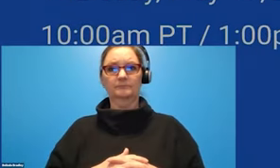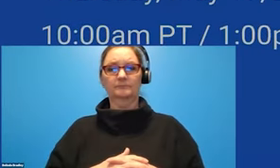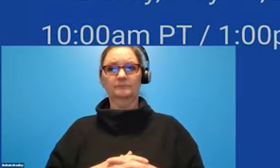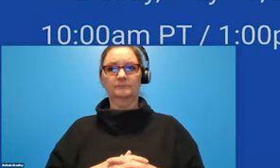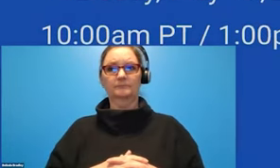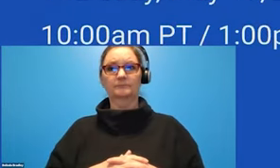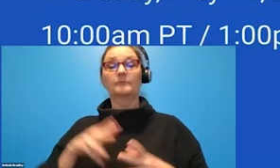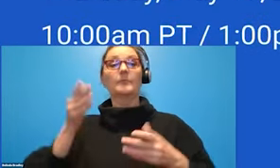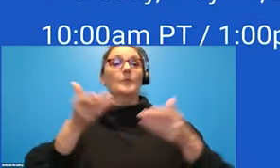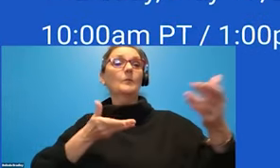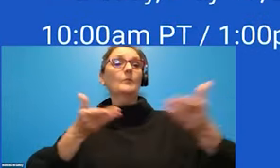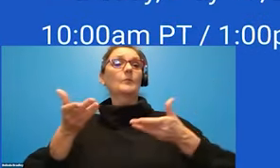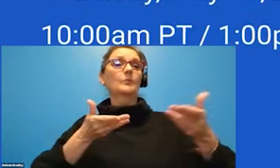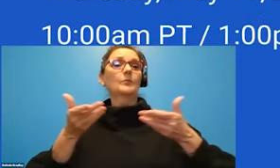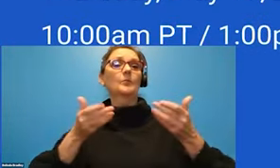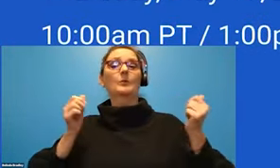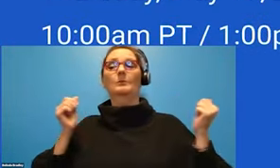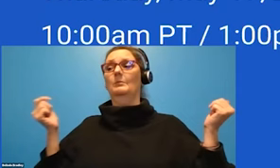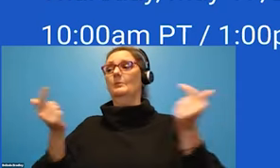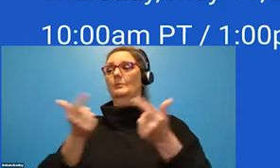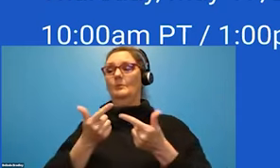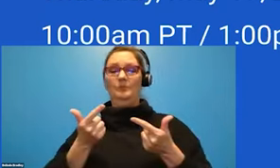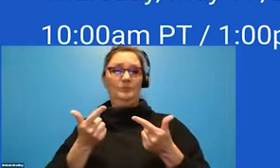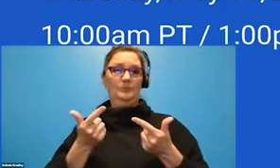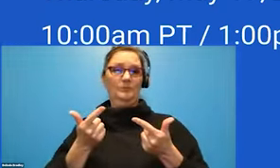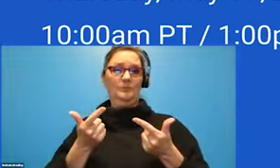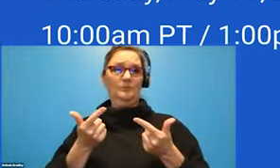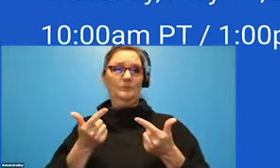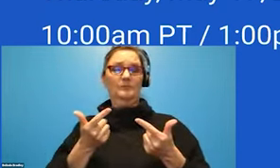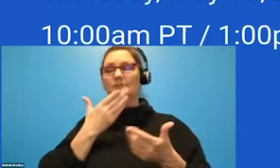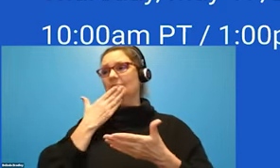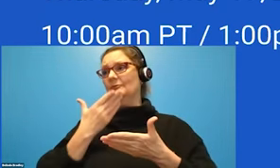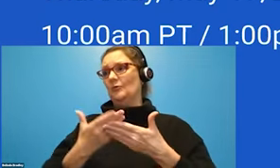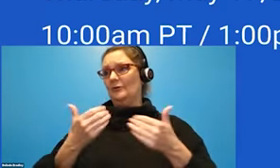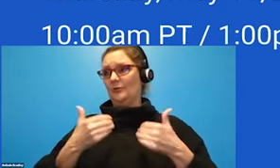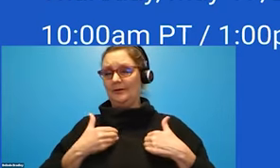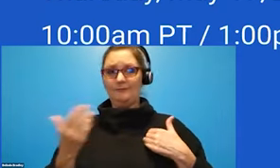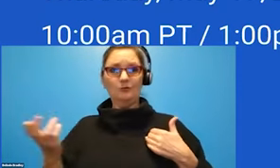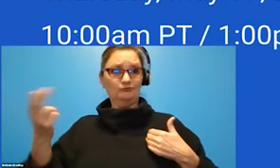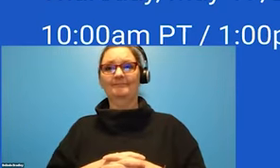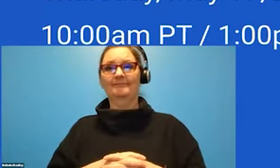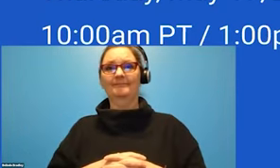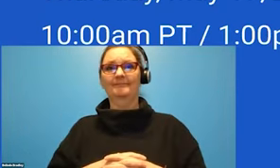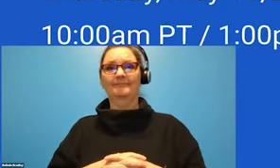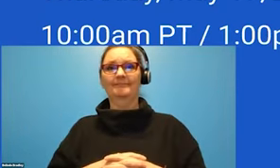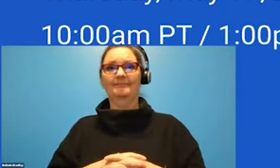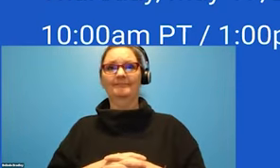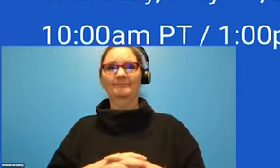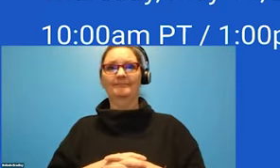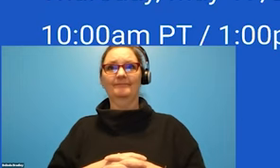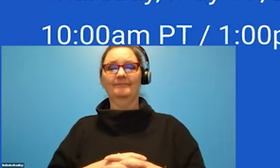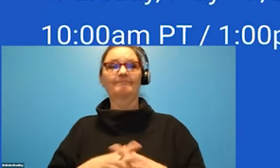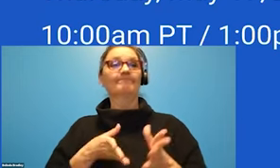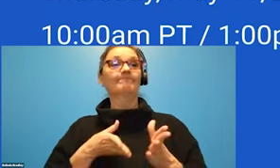Welcome, welcome, welcome, everybody. Great to have you join us. All